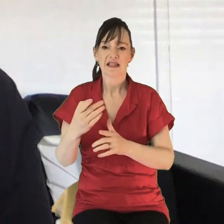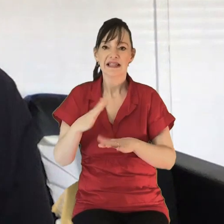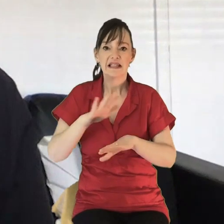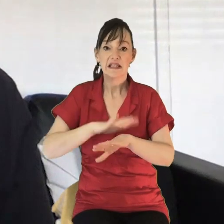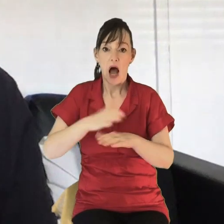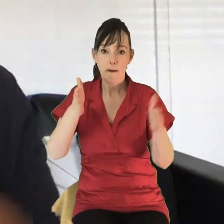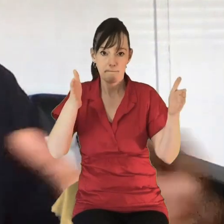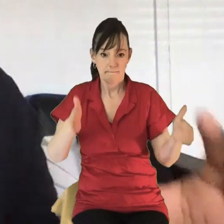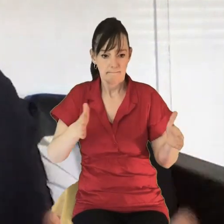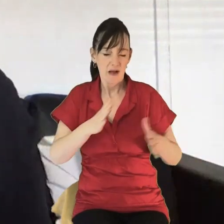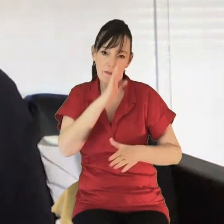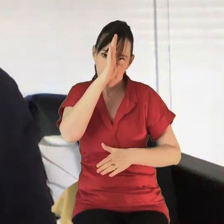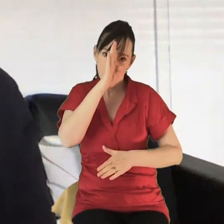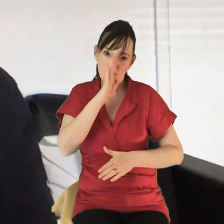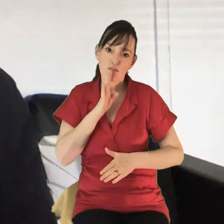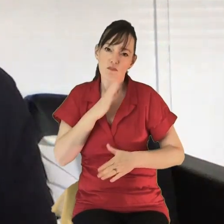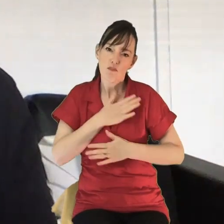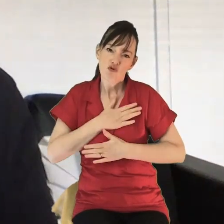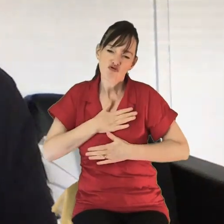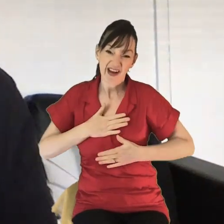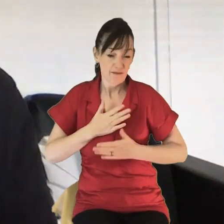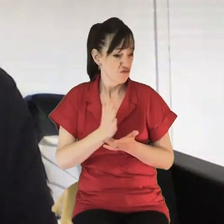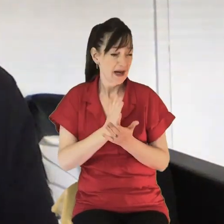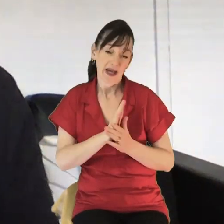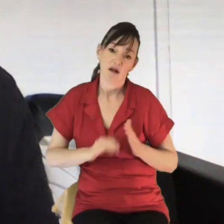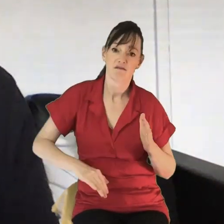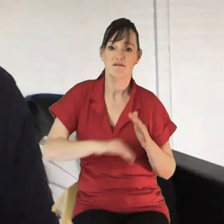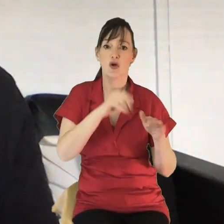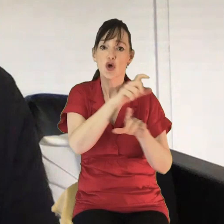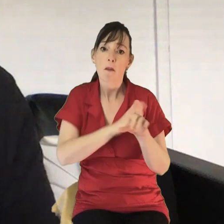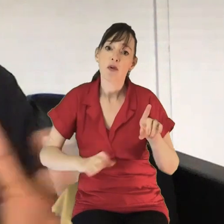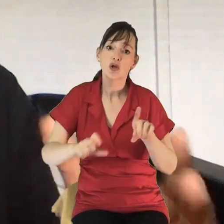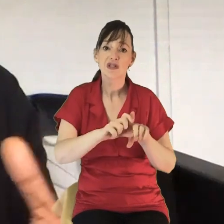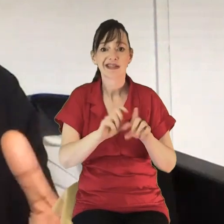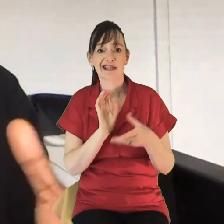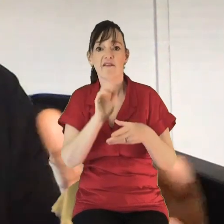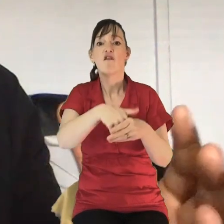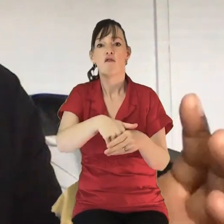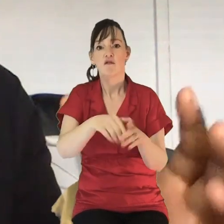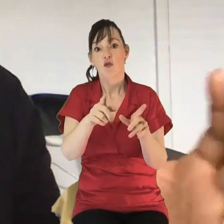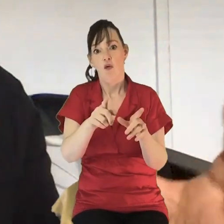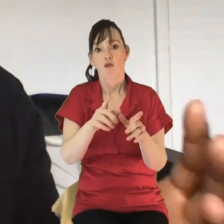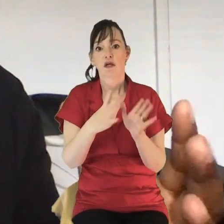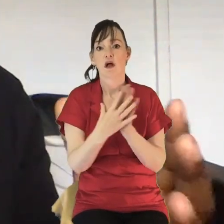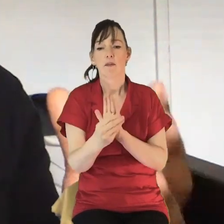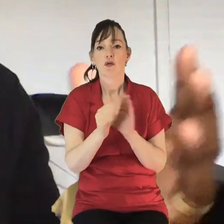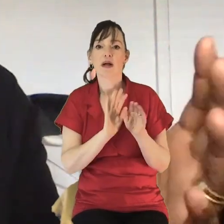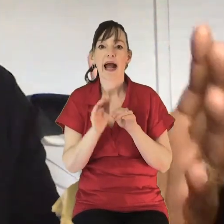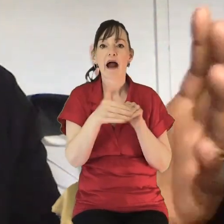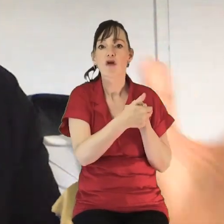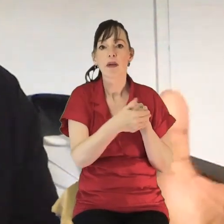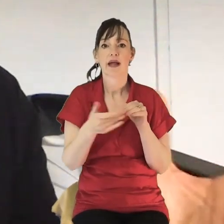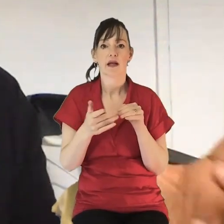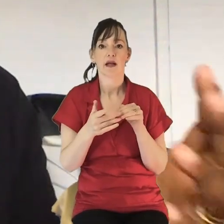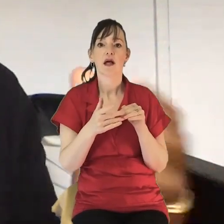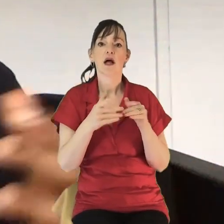Bereavement is very much a community experience. And so therefore, they, you know, for example, in the Caribbean community, they have a